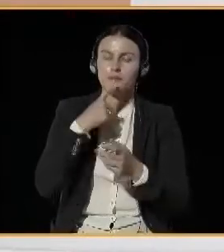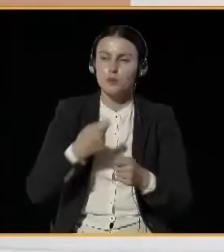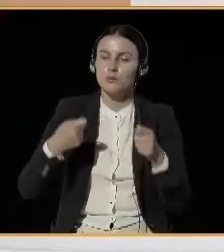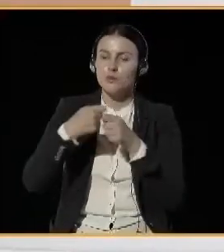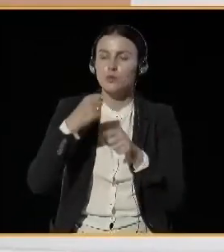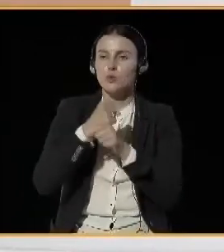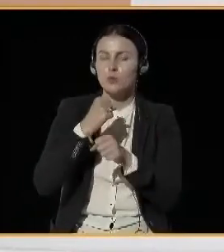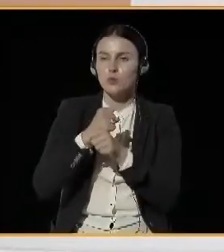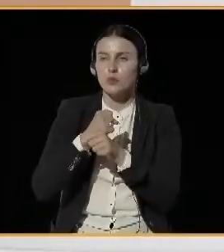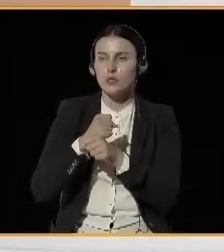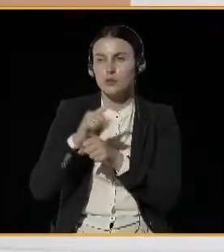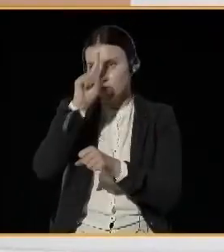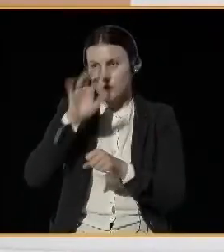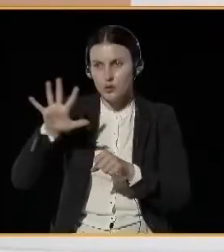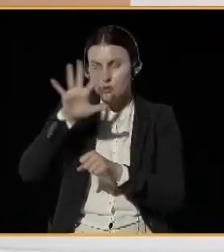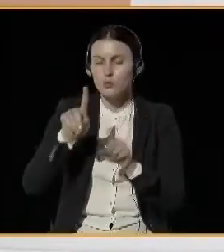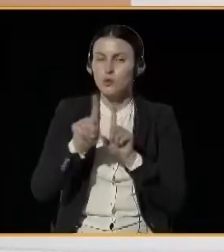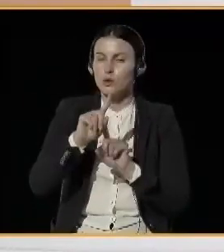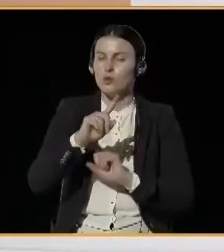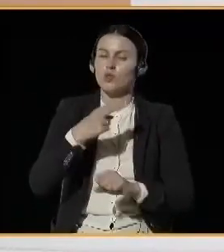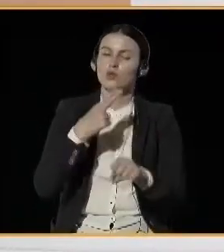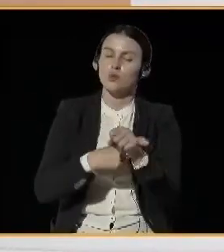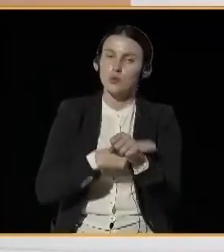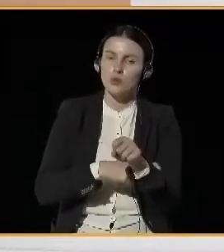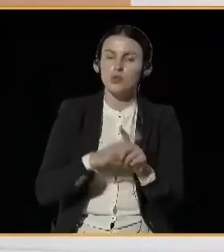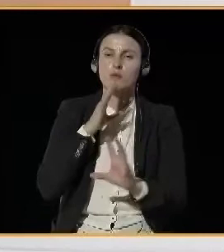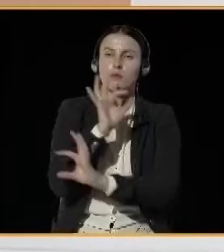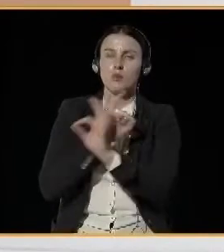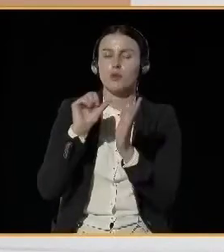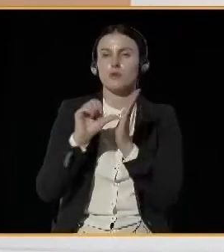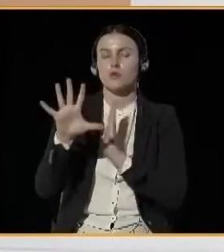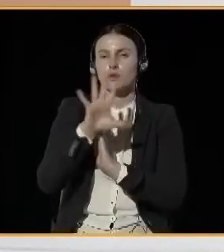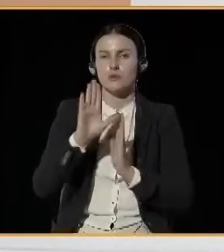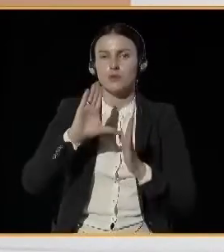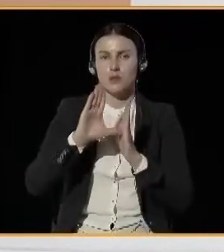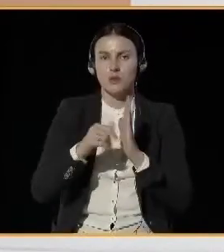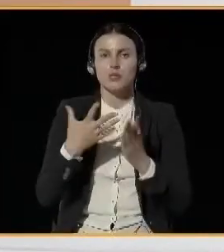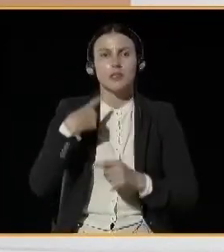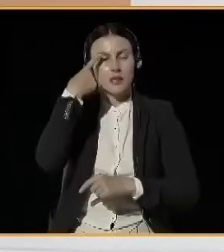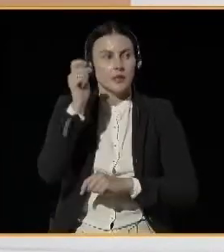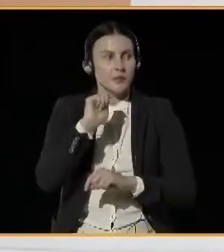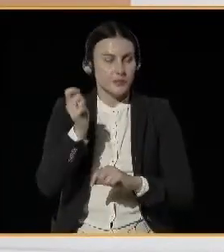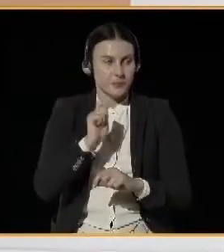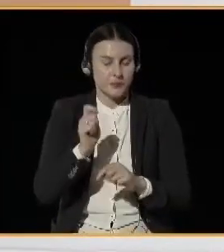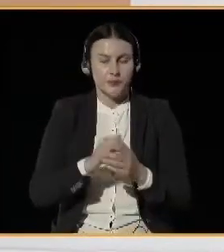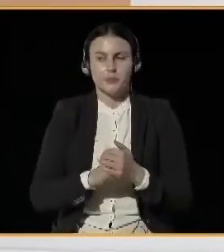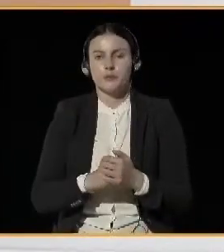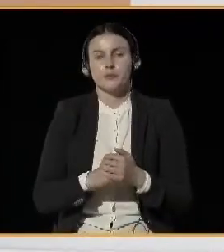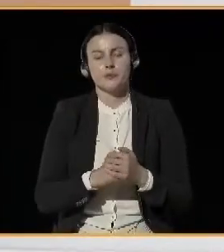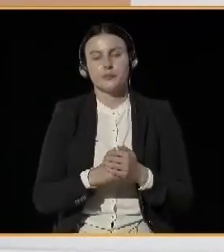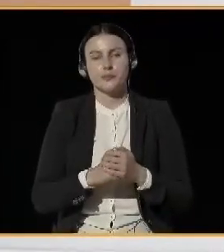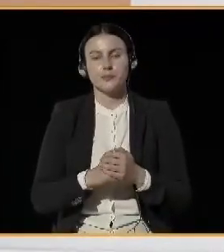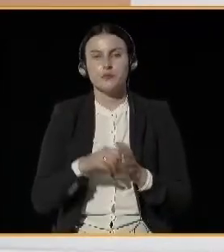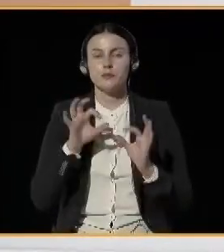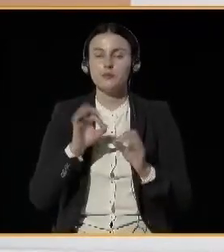urban environment. I will remind you as well that as we are conducting this conference under